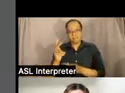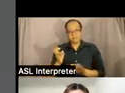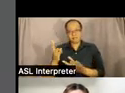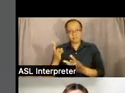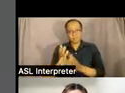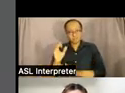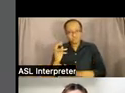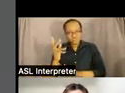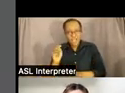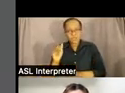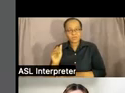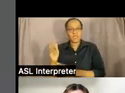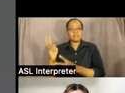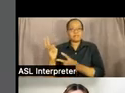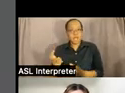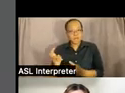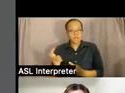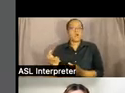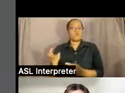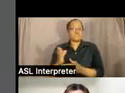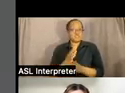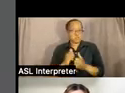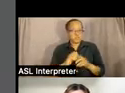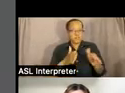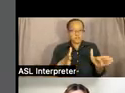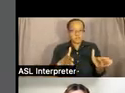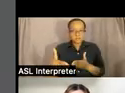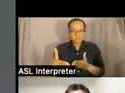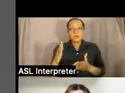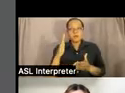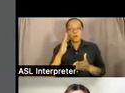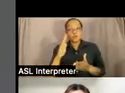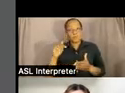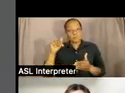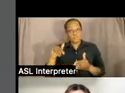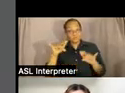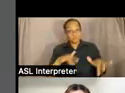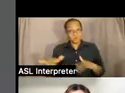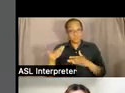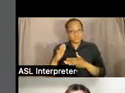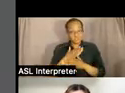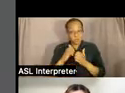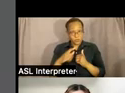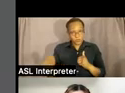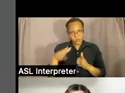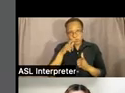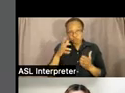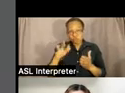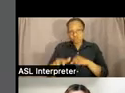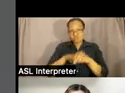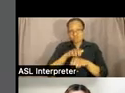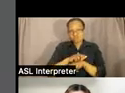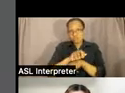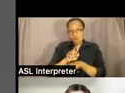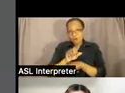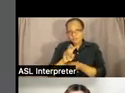said we are going to be sharing the recording to everybody who rsvp the links to donate to